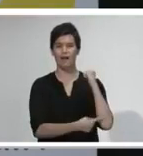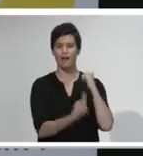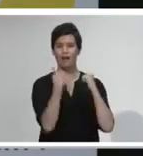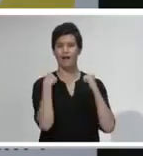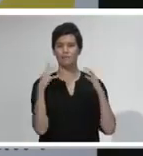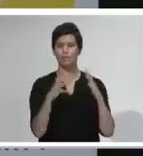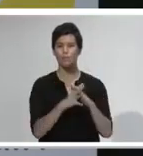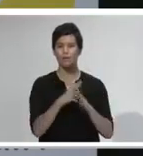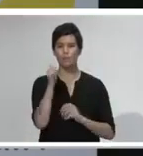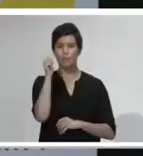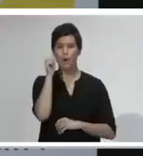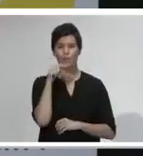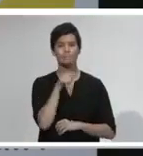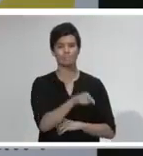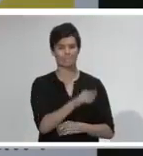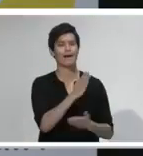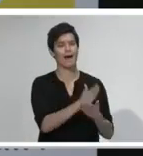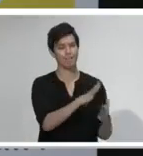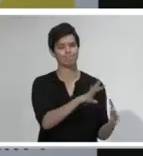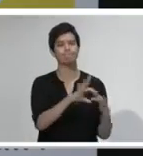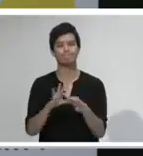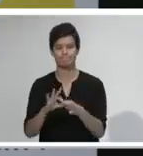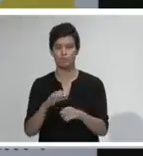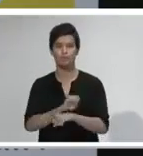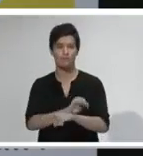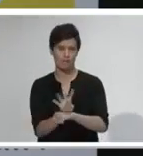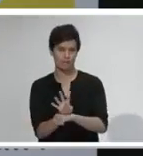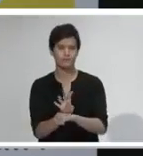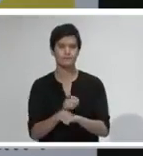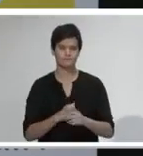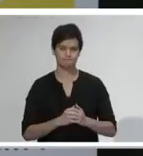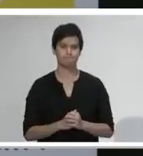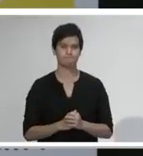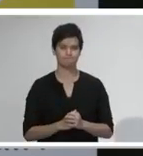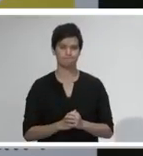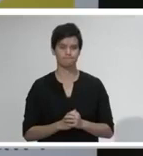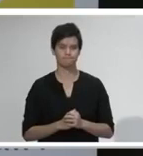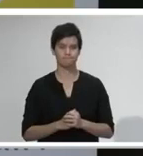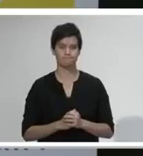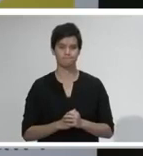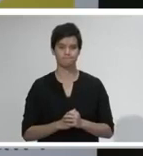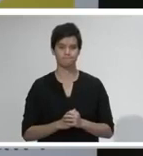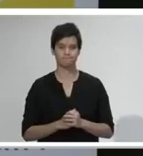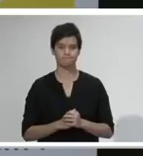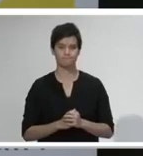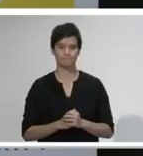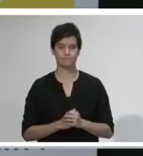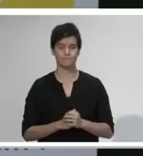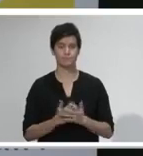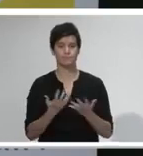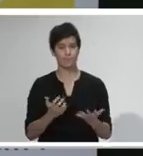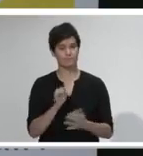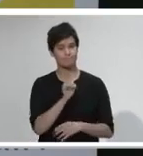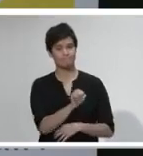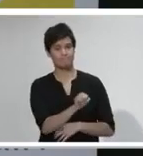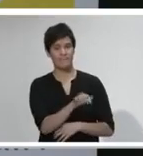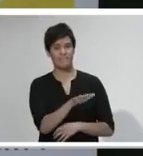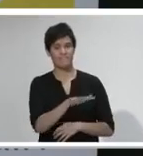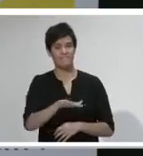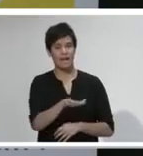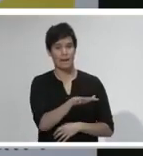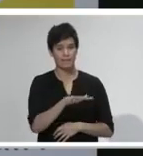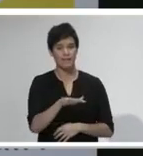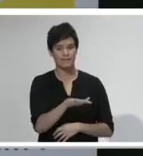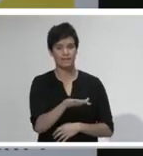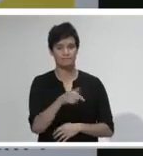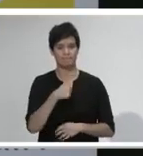is now confirmed as being a COVID-19-related death. I'm extending my sincerest sympathies to the family, and